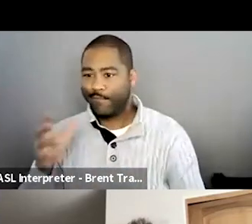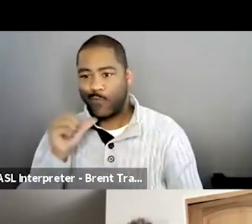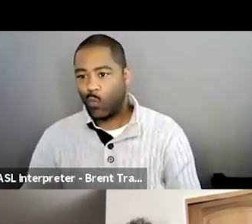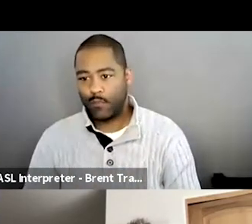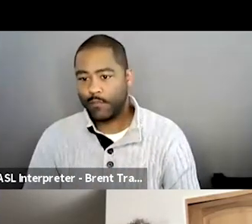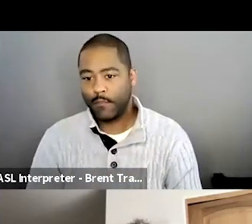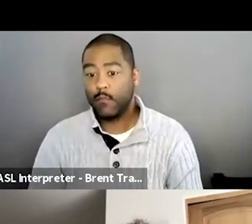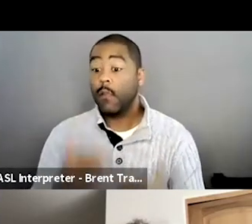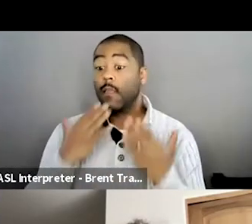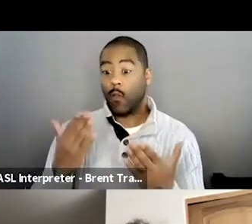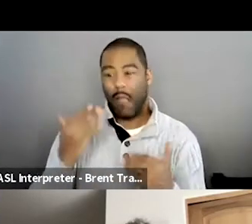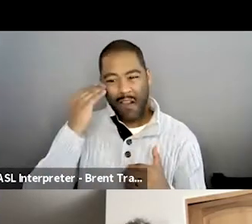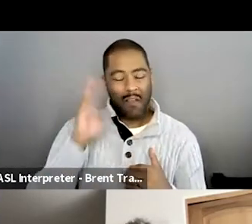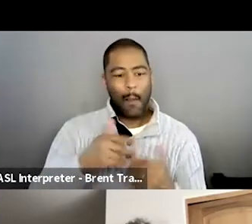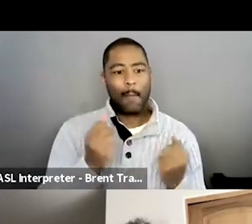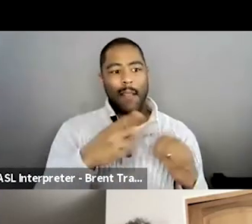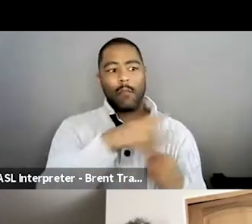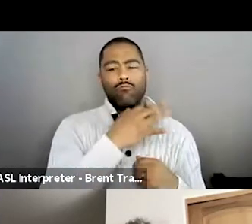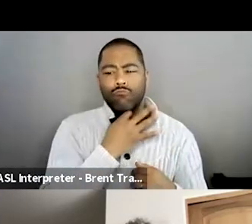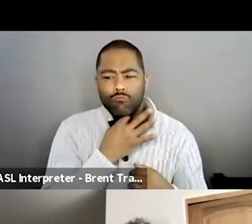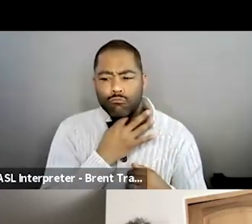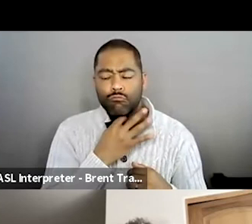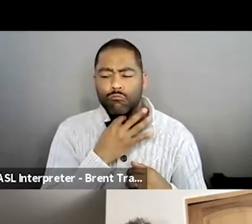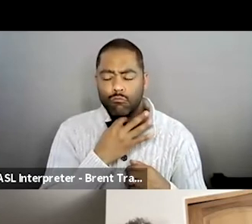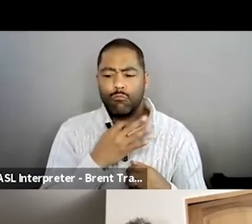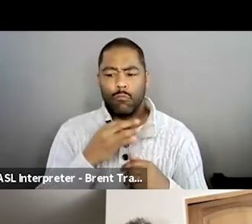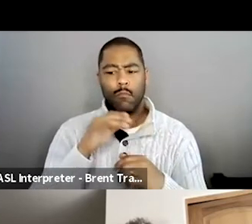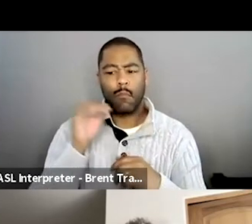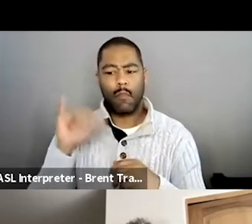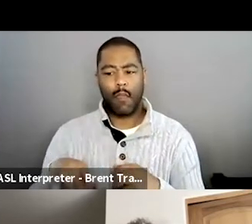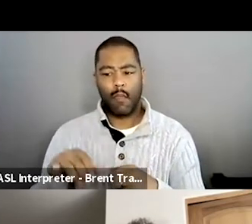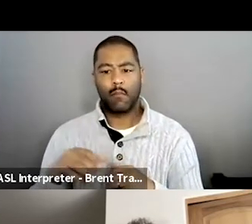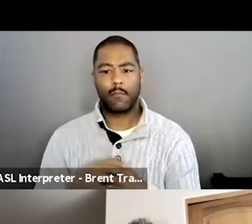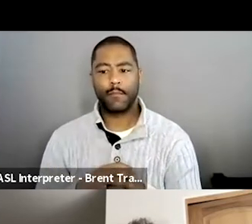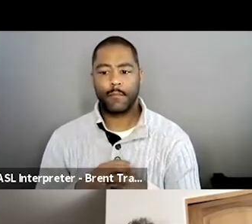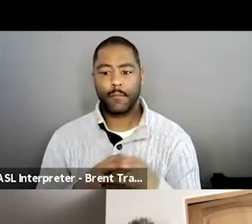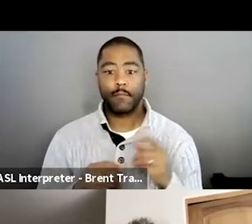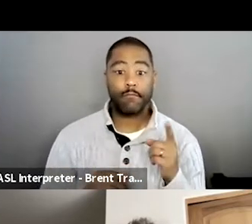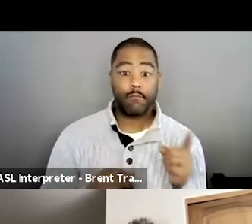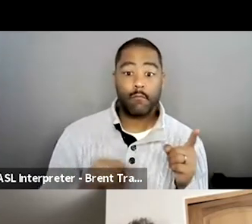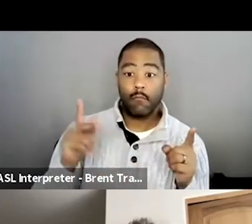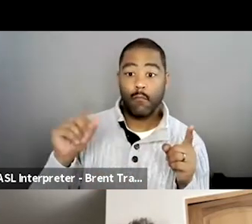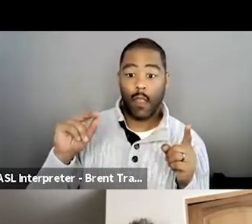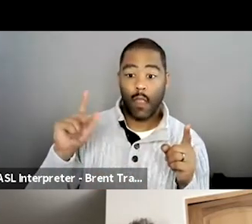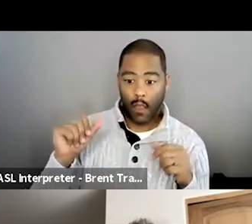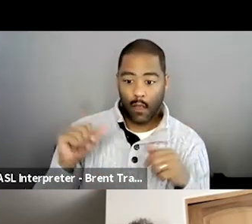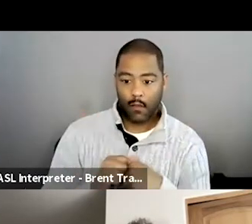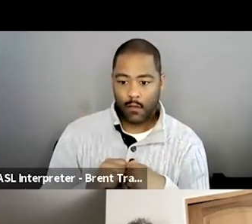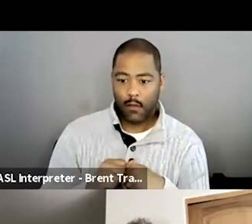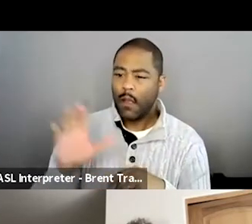Matt, you totally kept yourself off camera in the film while your voice was, was fairly